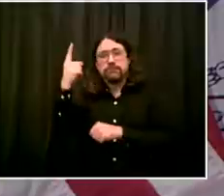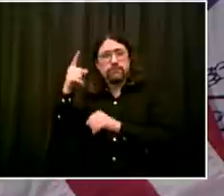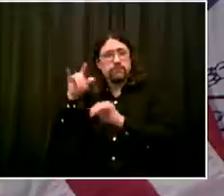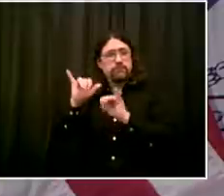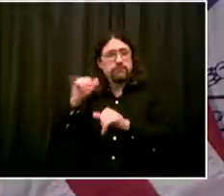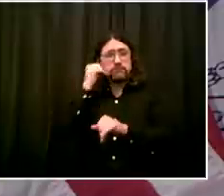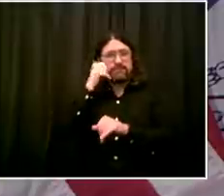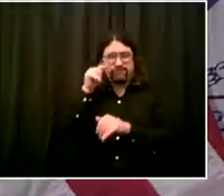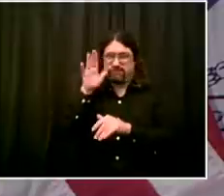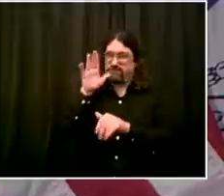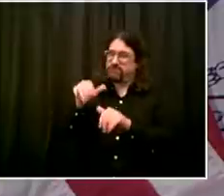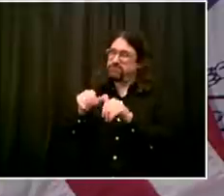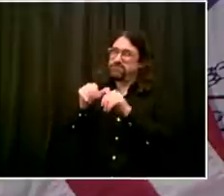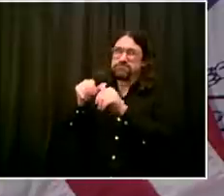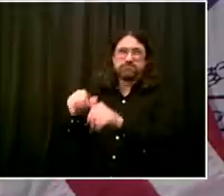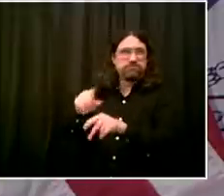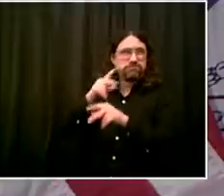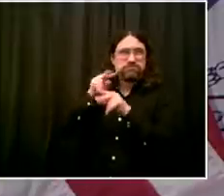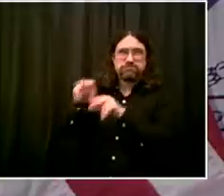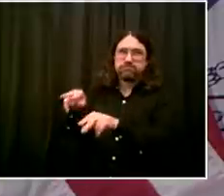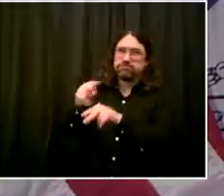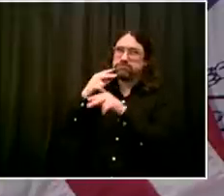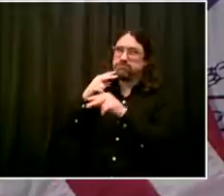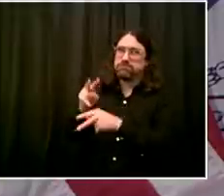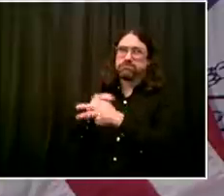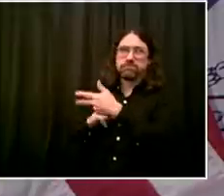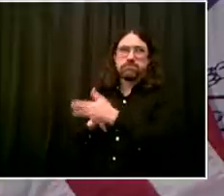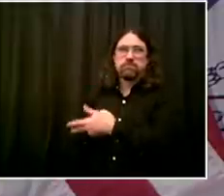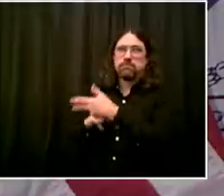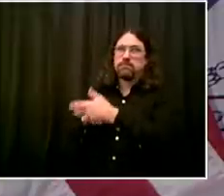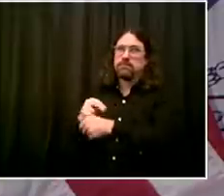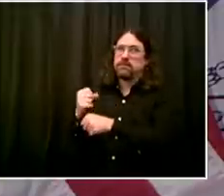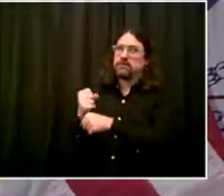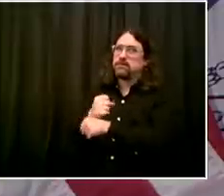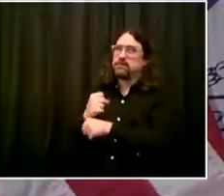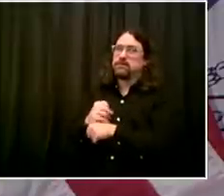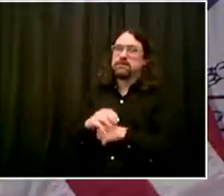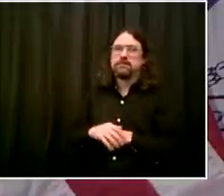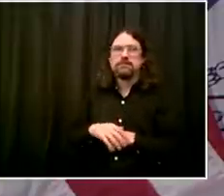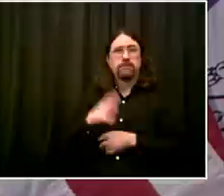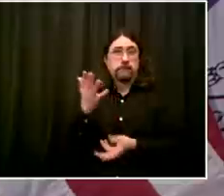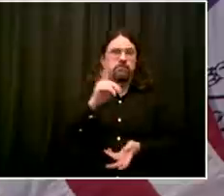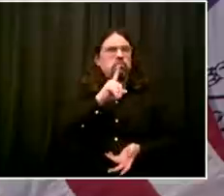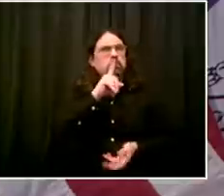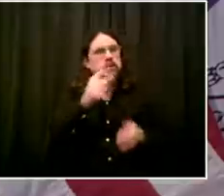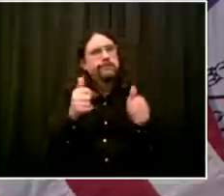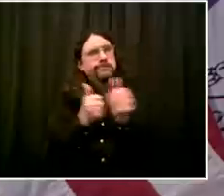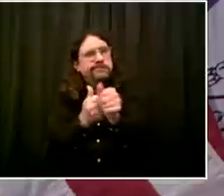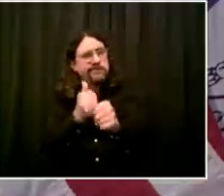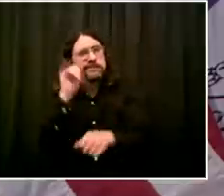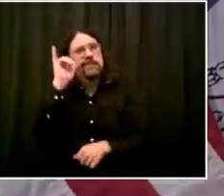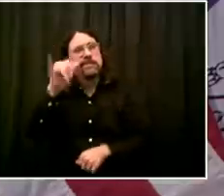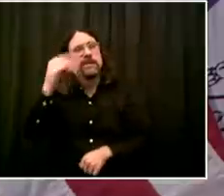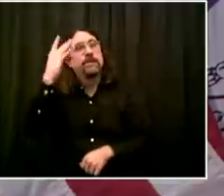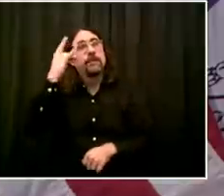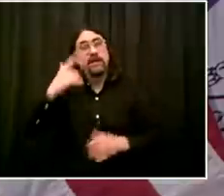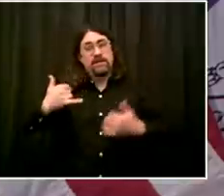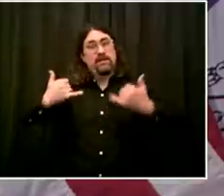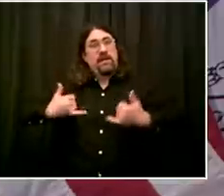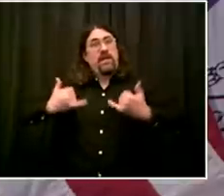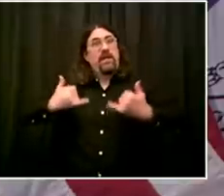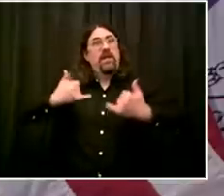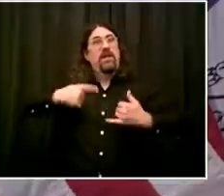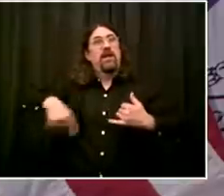So that's absolutely the goal. Now, you said something really important, Dave. You pointed out the sort of the local way of addressing